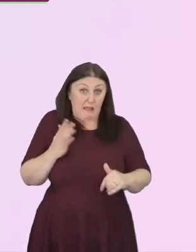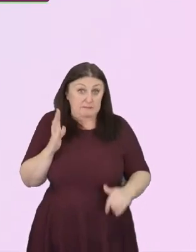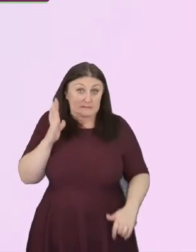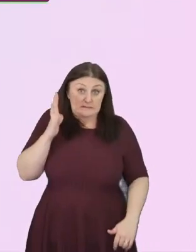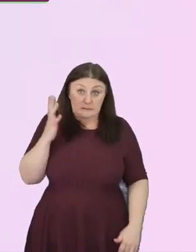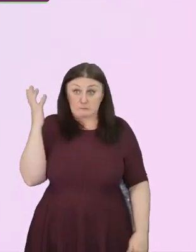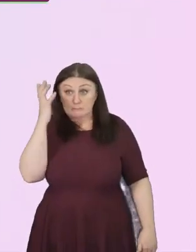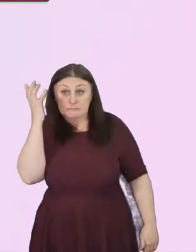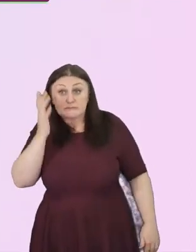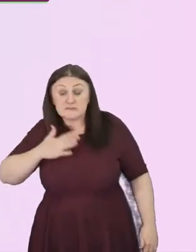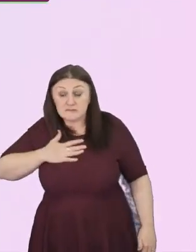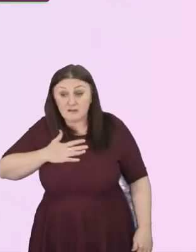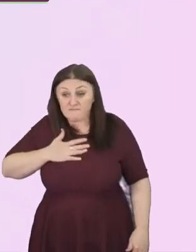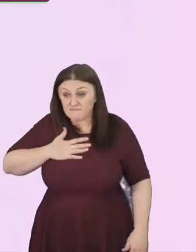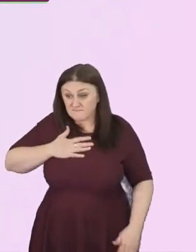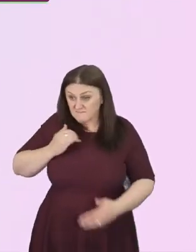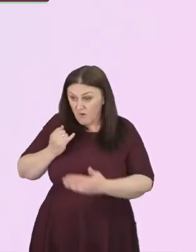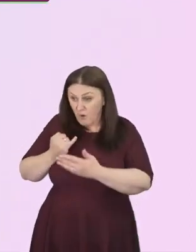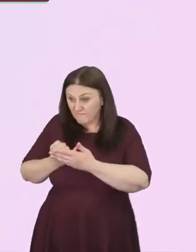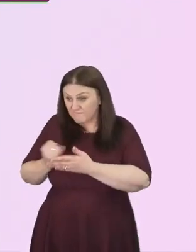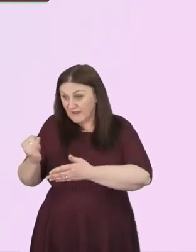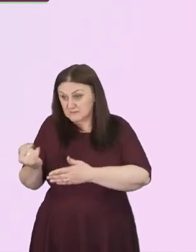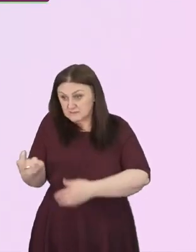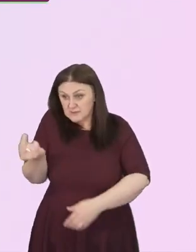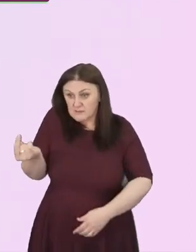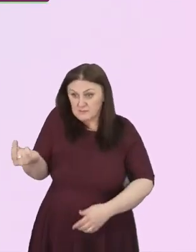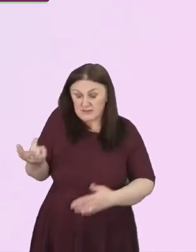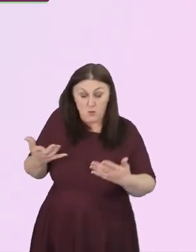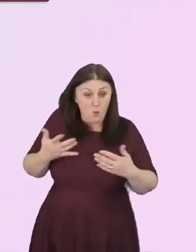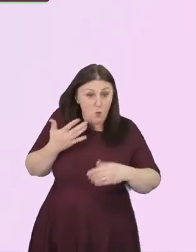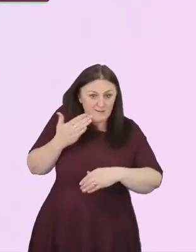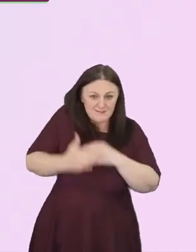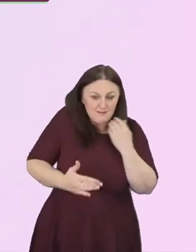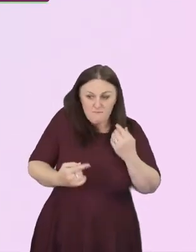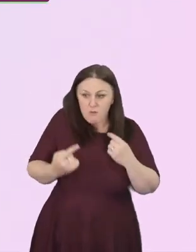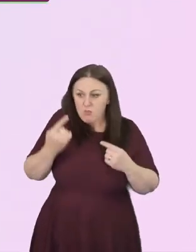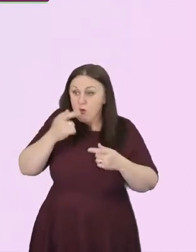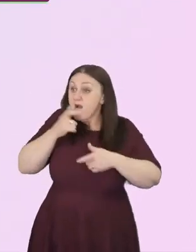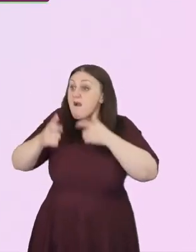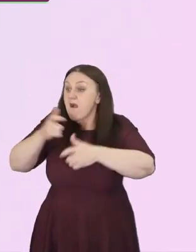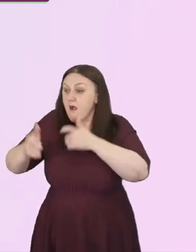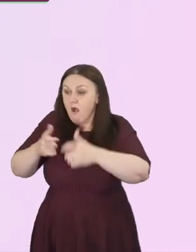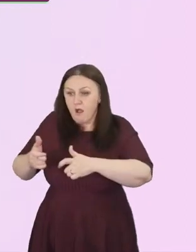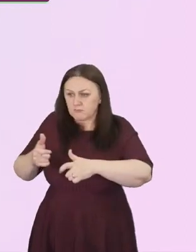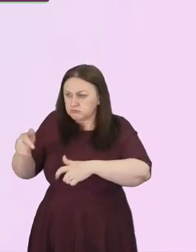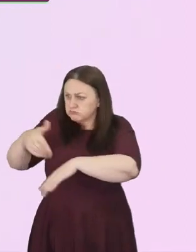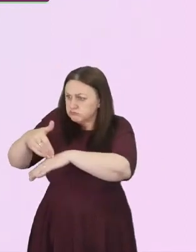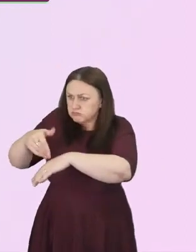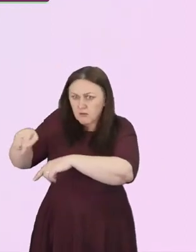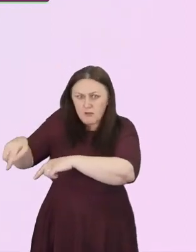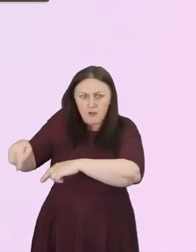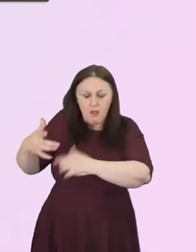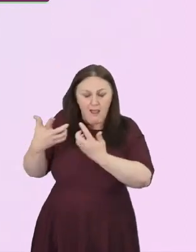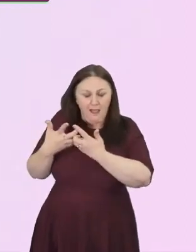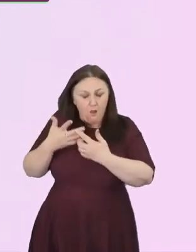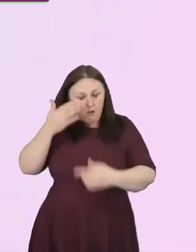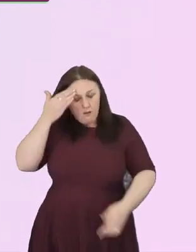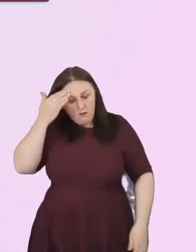up and caused offence or not thought through the consequences of what I've said or done or have not said or not done,